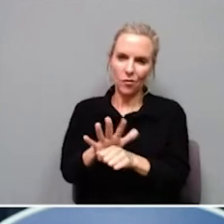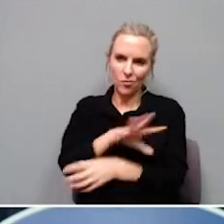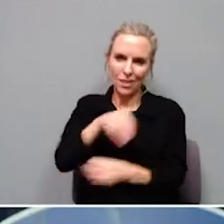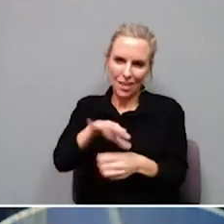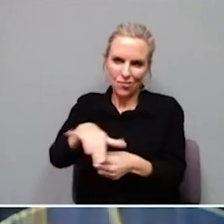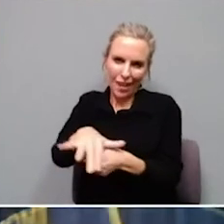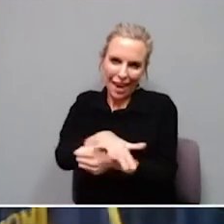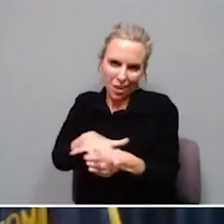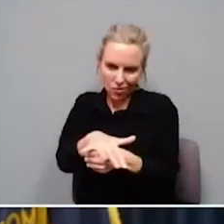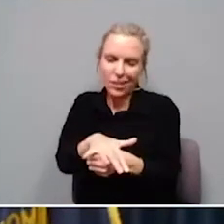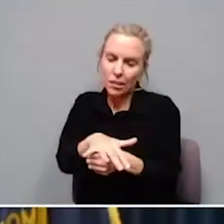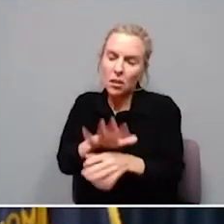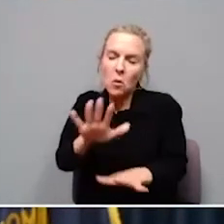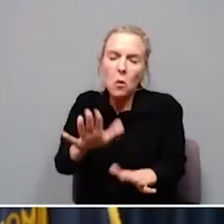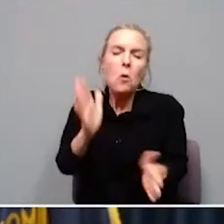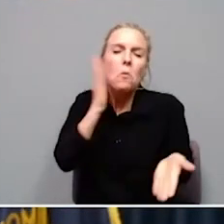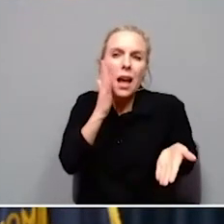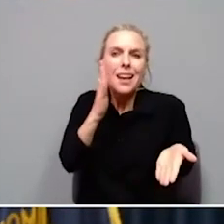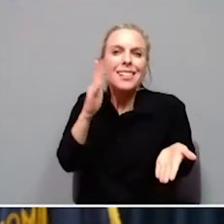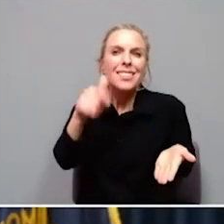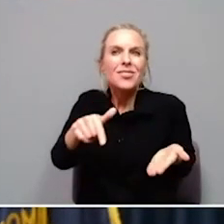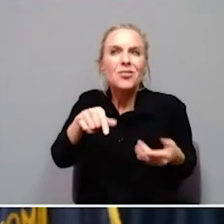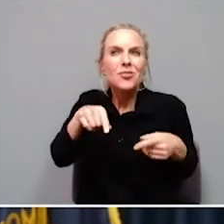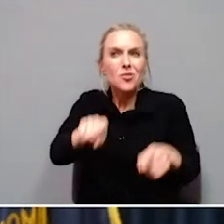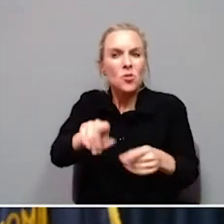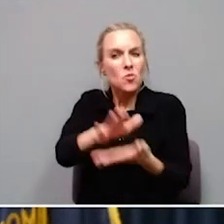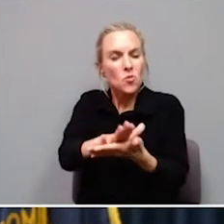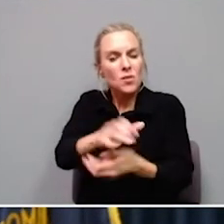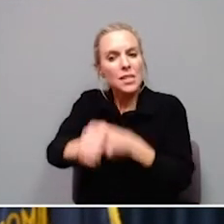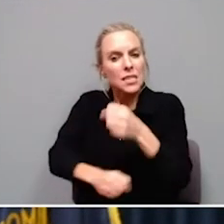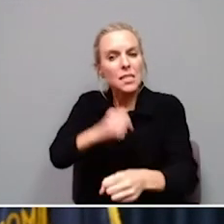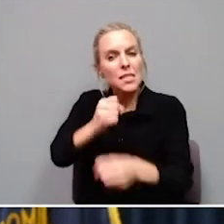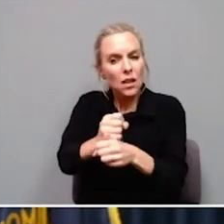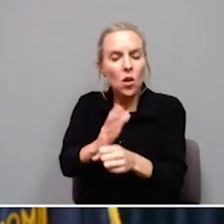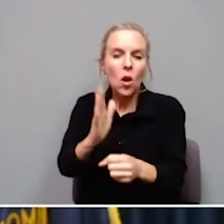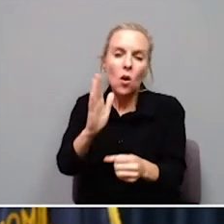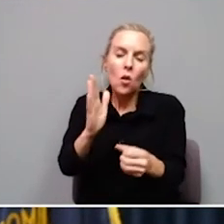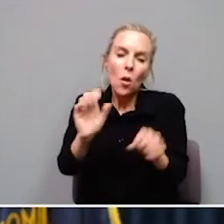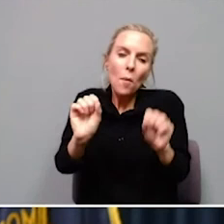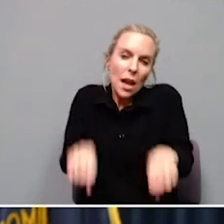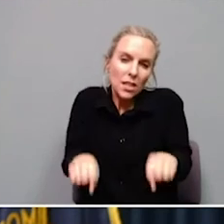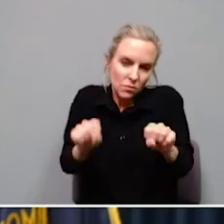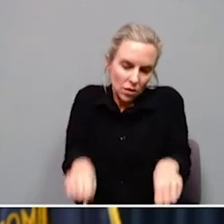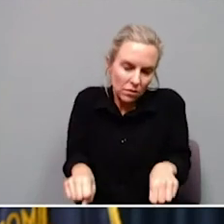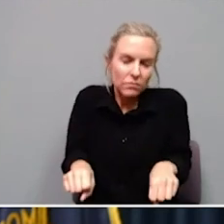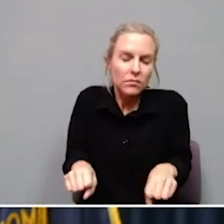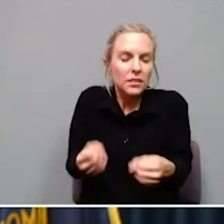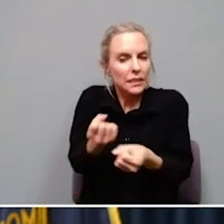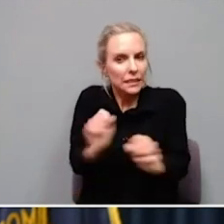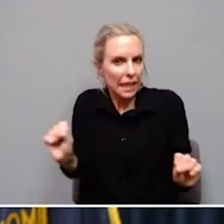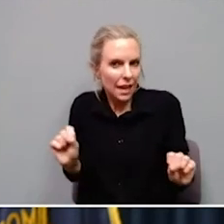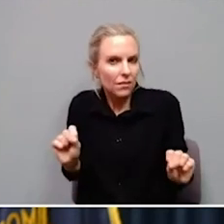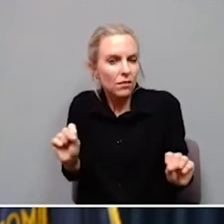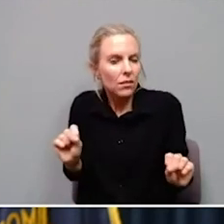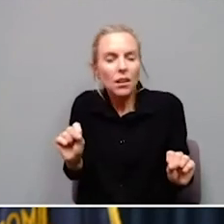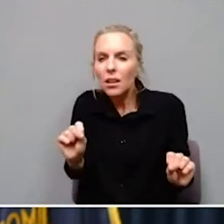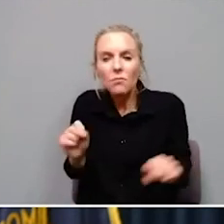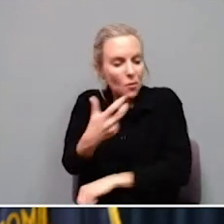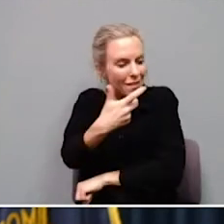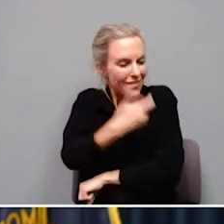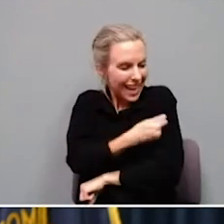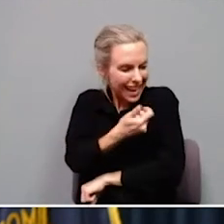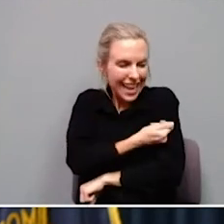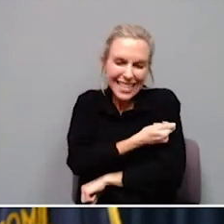time during the course of this entire school year where that is likely possible and safe. But with vaccines on the